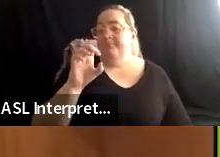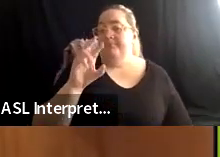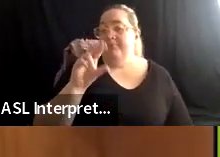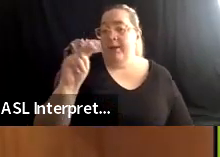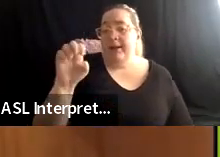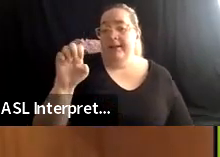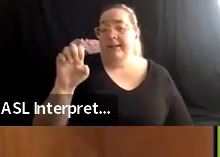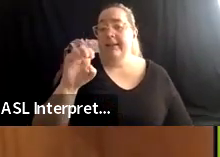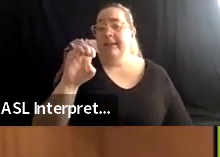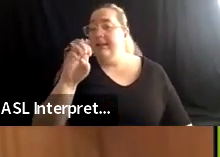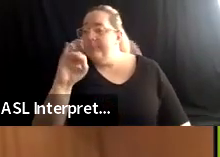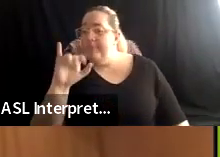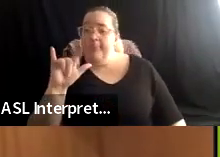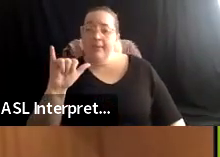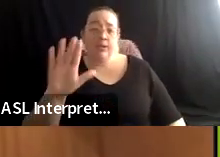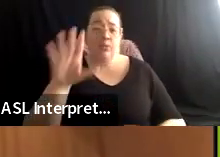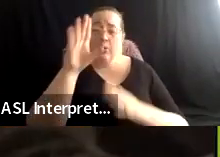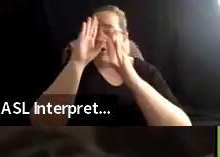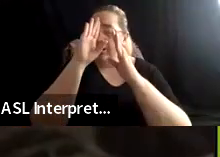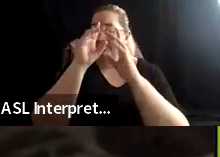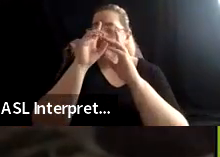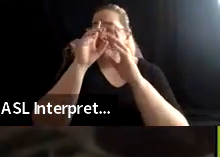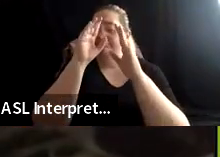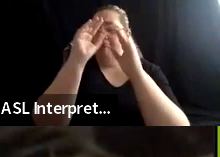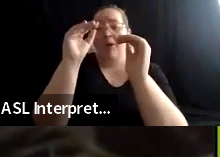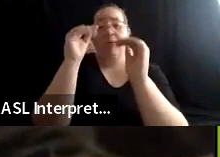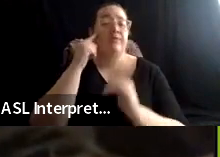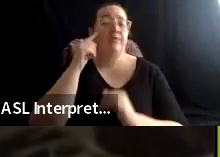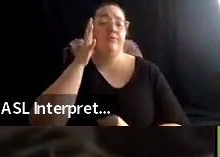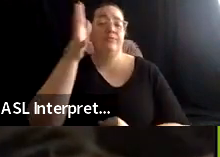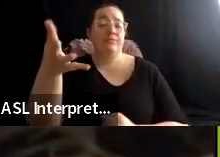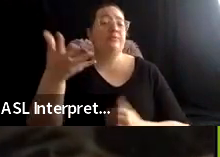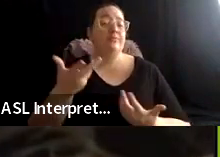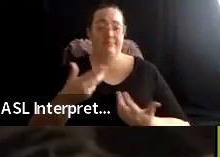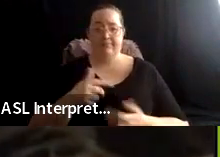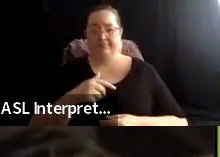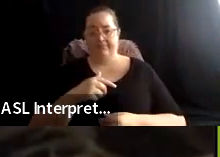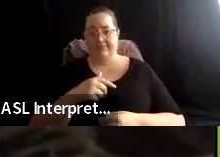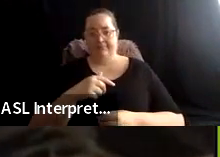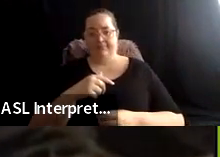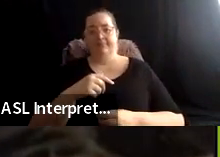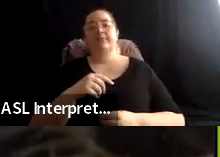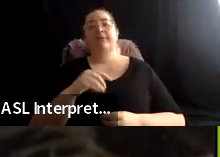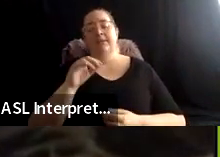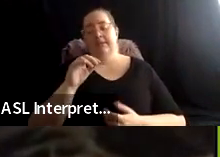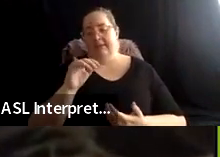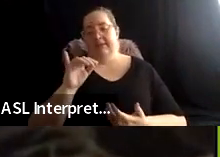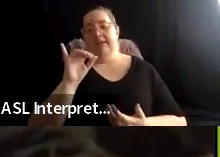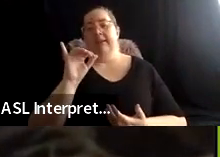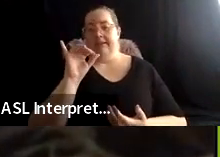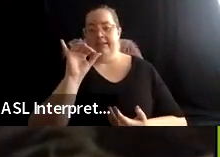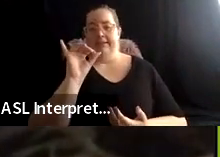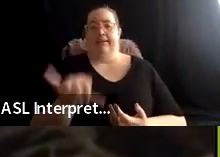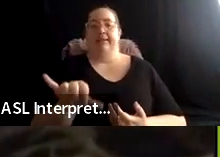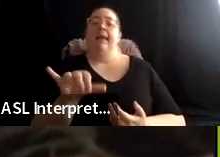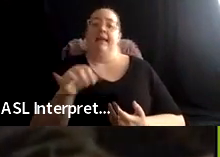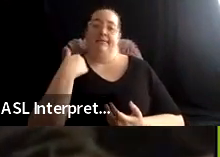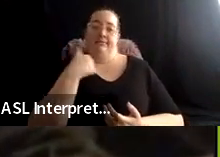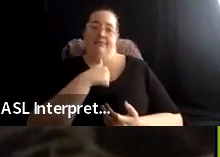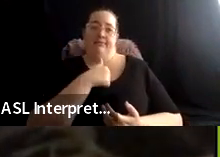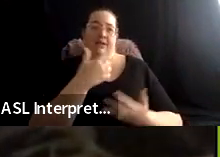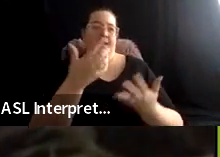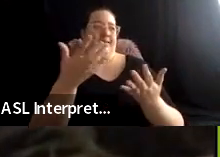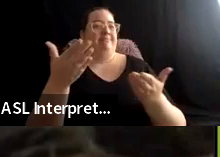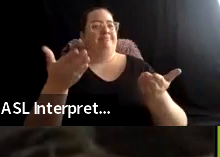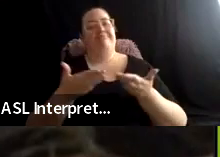I mean, there's a reason that we call this little section accomplice action, because we do invite you to be accomplices. And